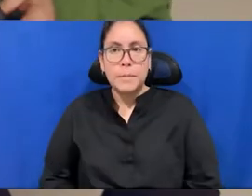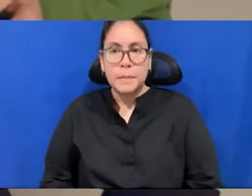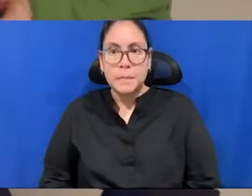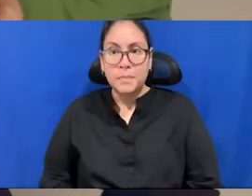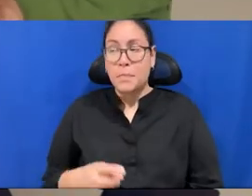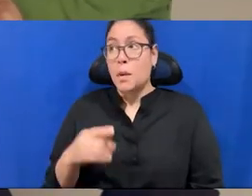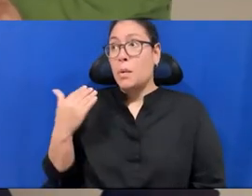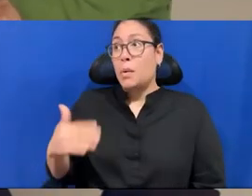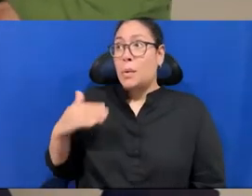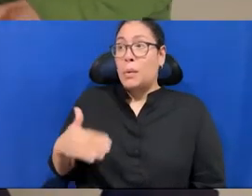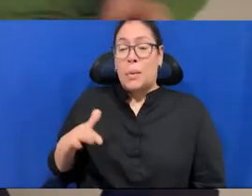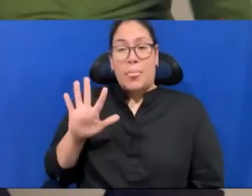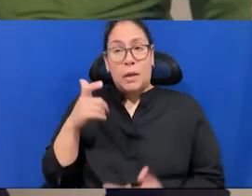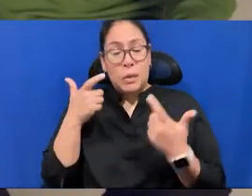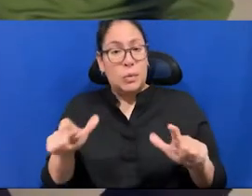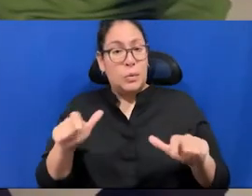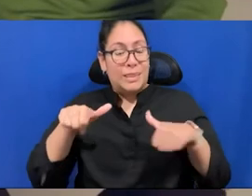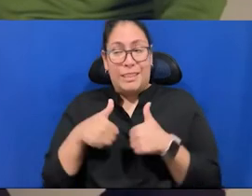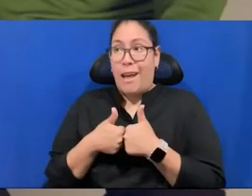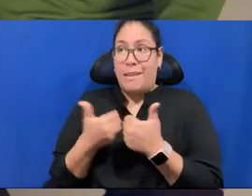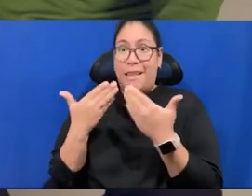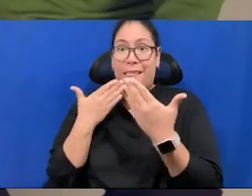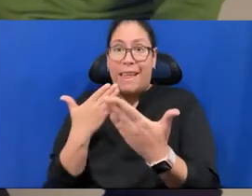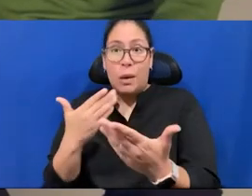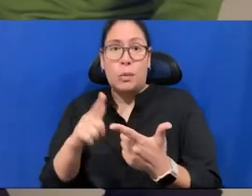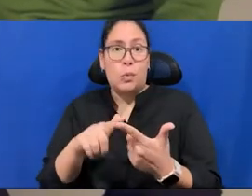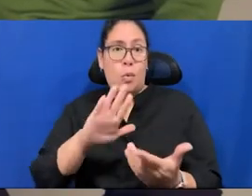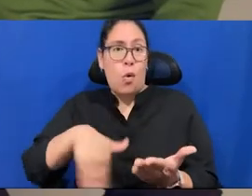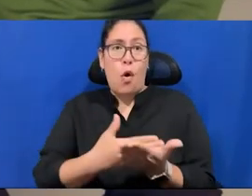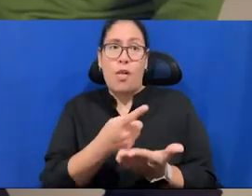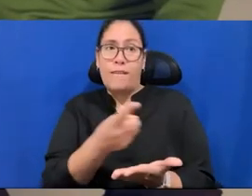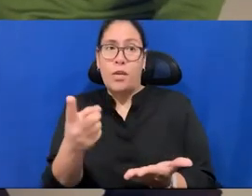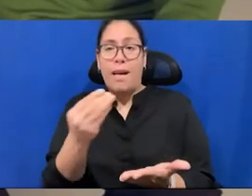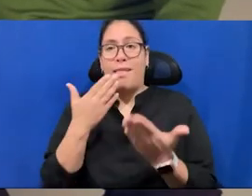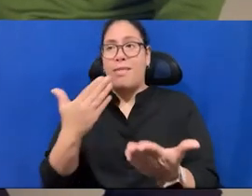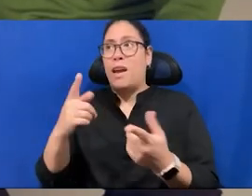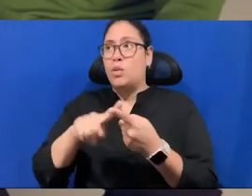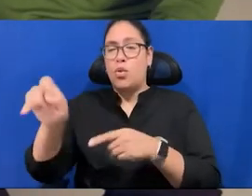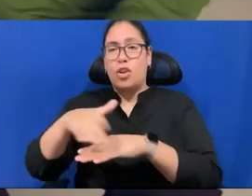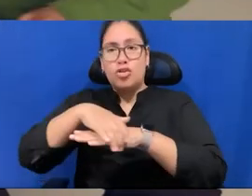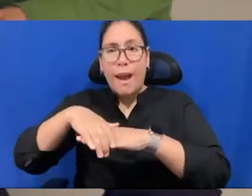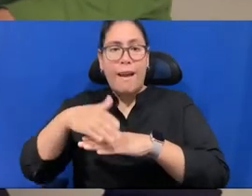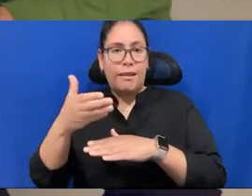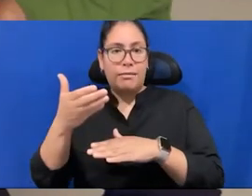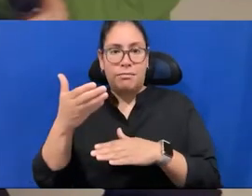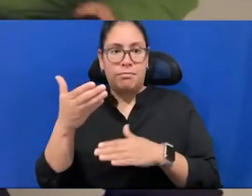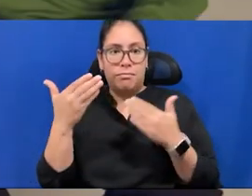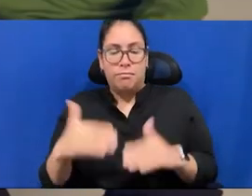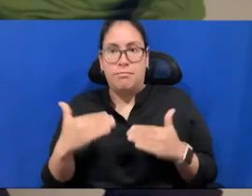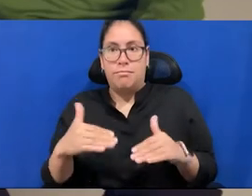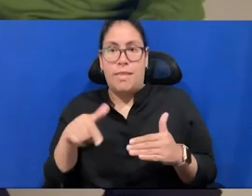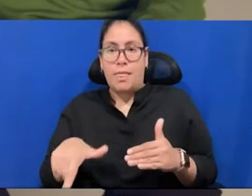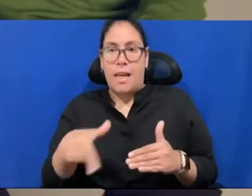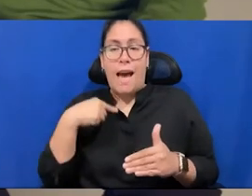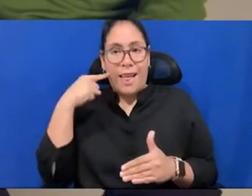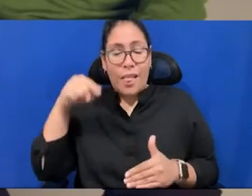really say thank you to all of you. And thank you to the shed, to the team, to really was an, it's, I think this is the largest work ever,